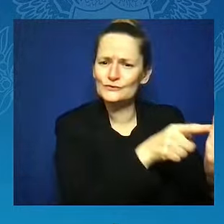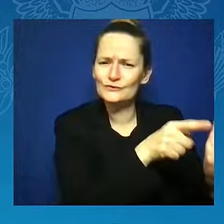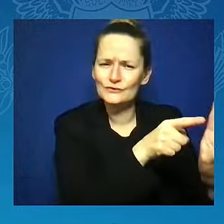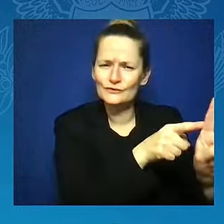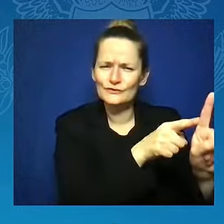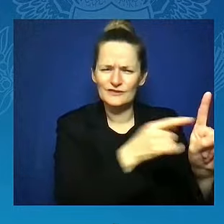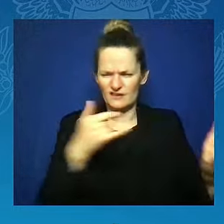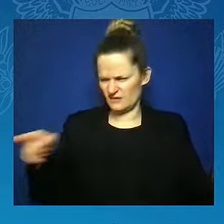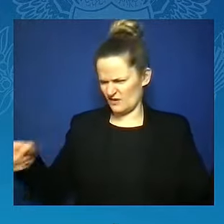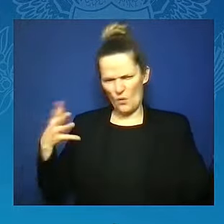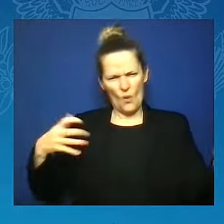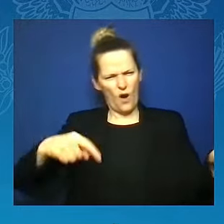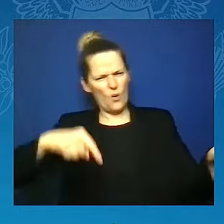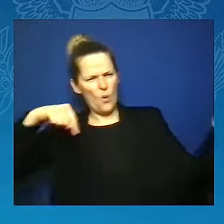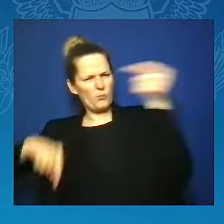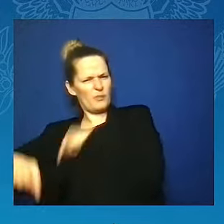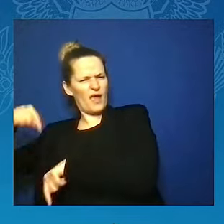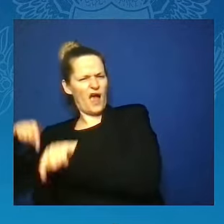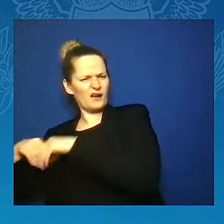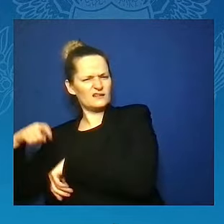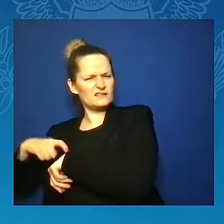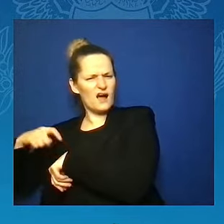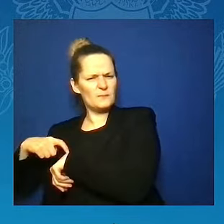We are not going back.